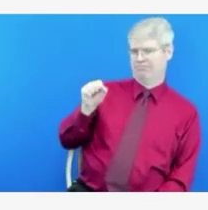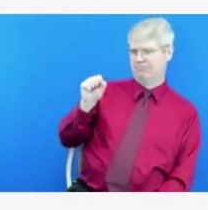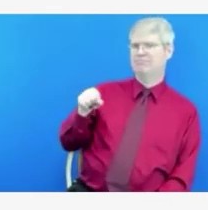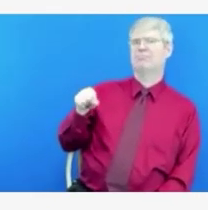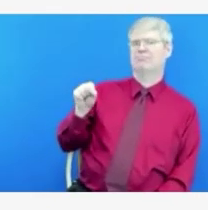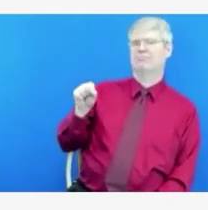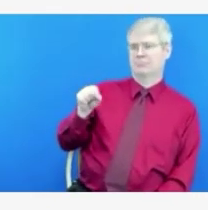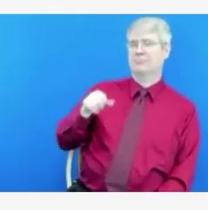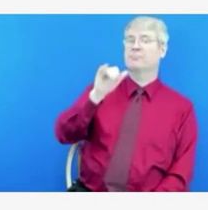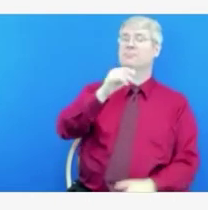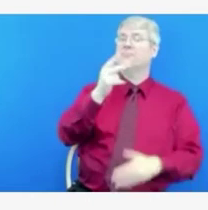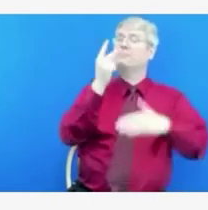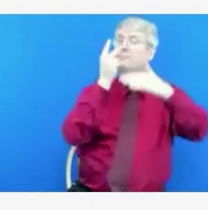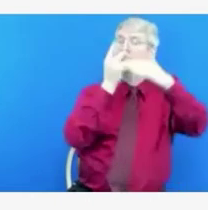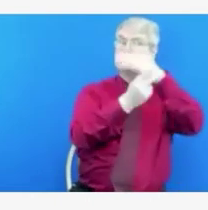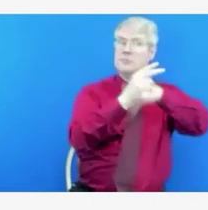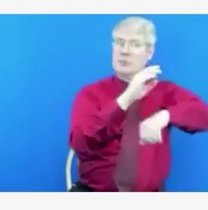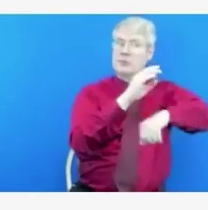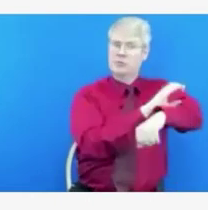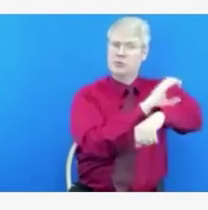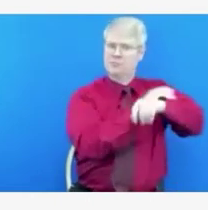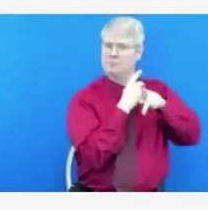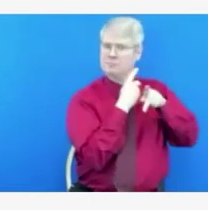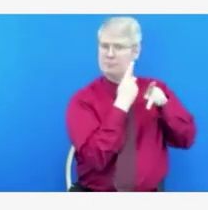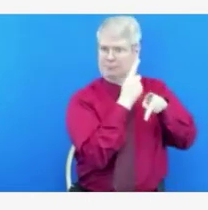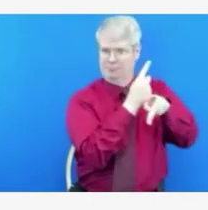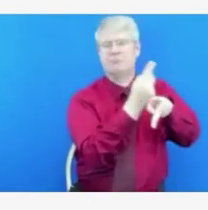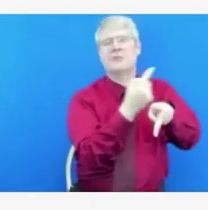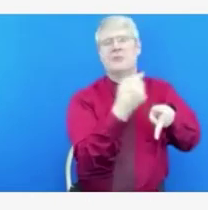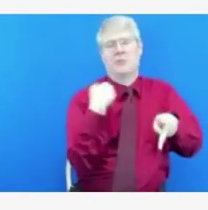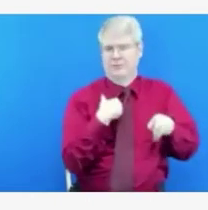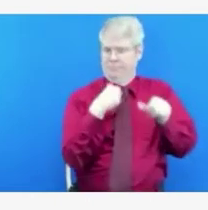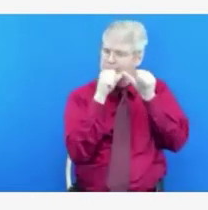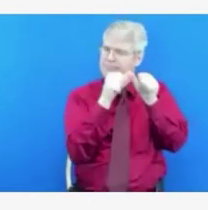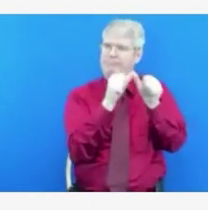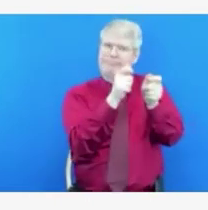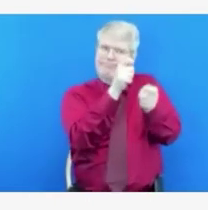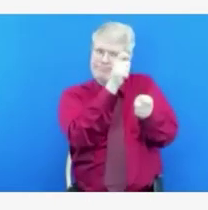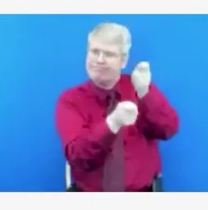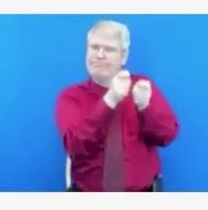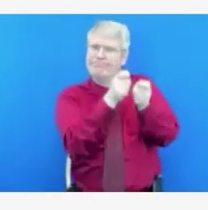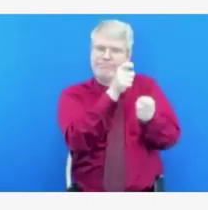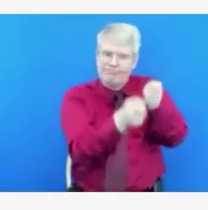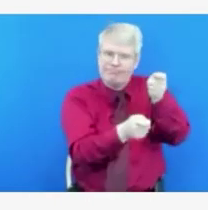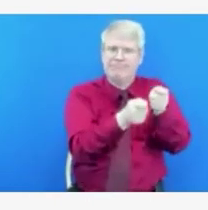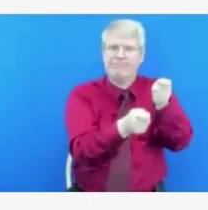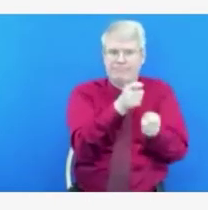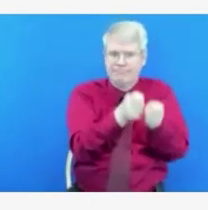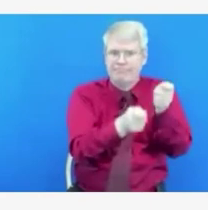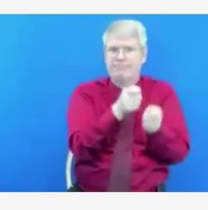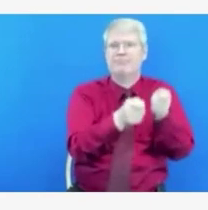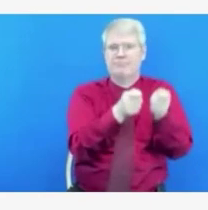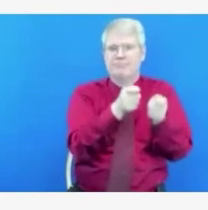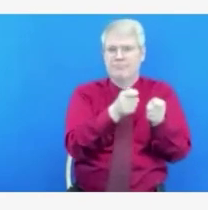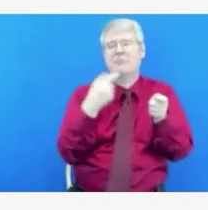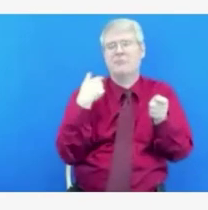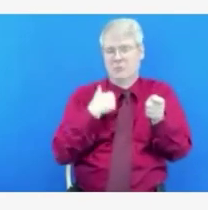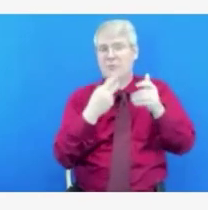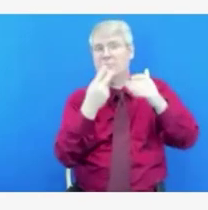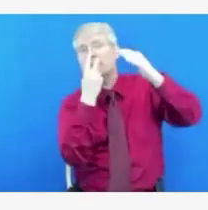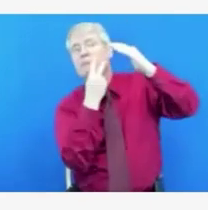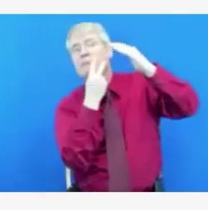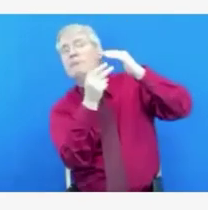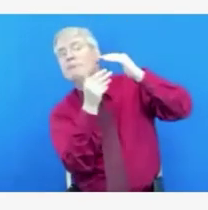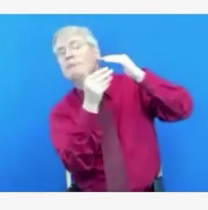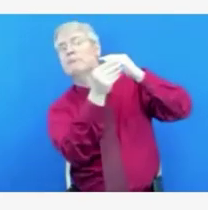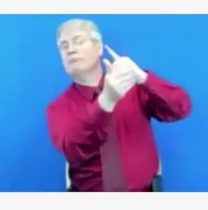updated. We're still tracking pretty high, the high end of the curve. However, as many of